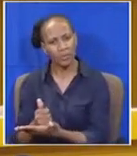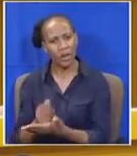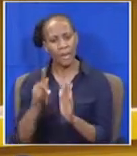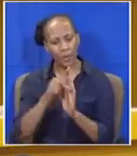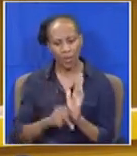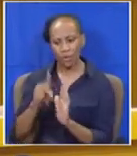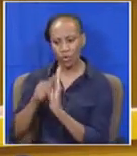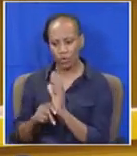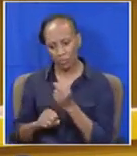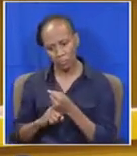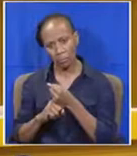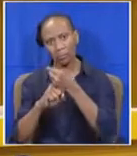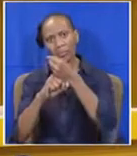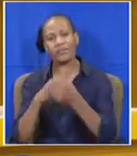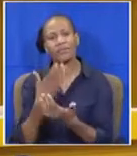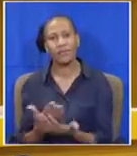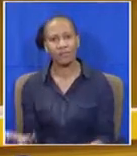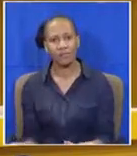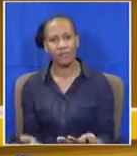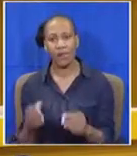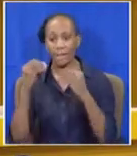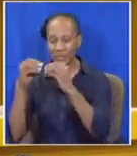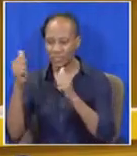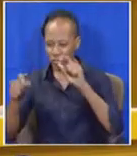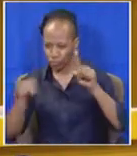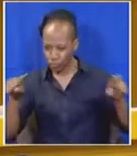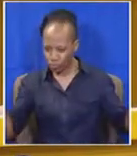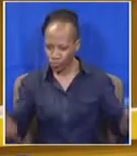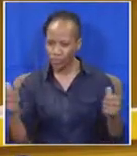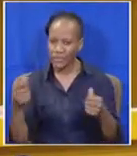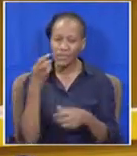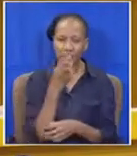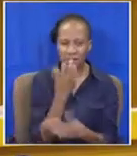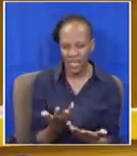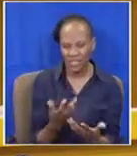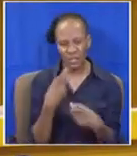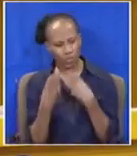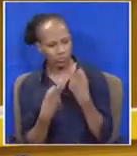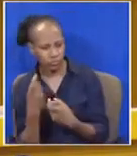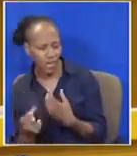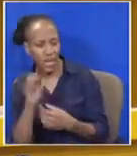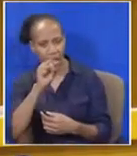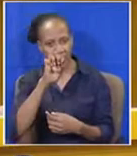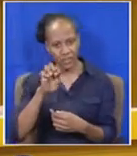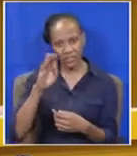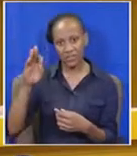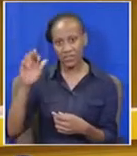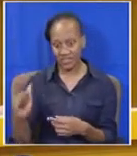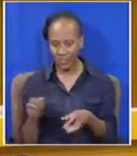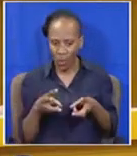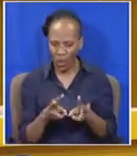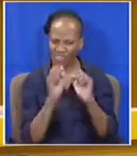duplications. Stakeholders raise grievances in CIFAR business model.